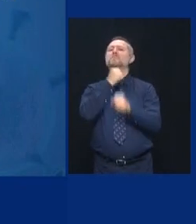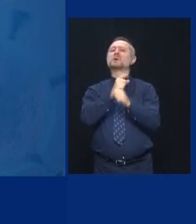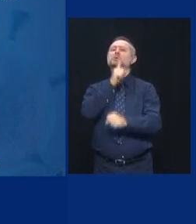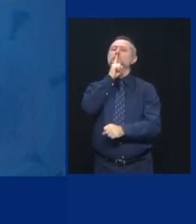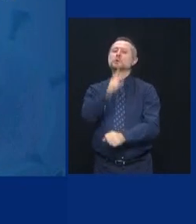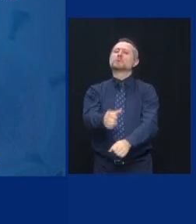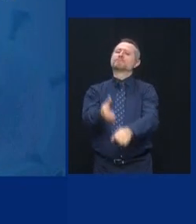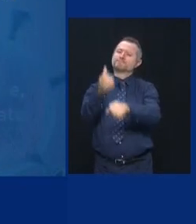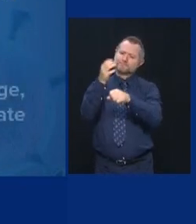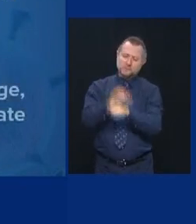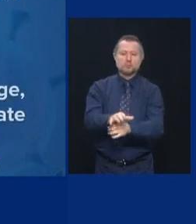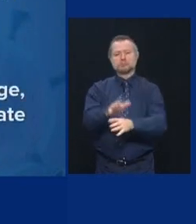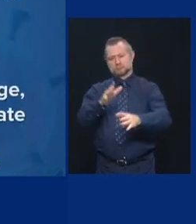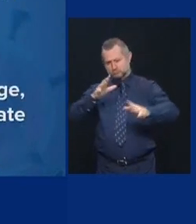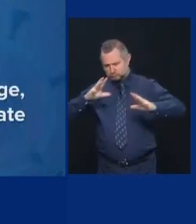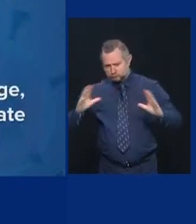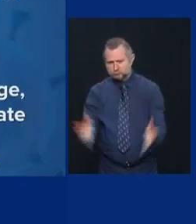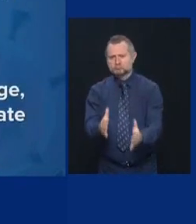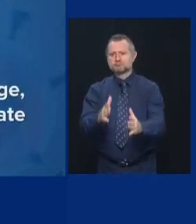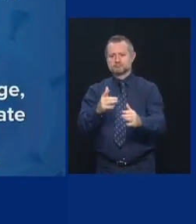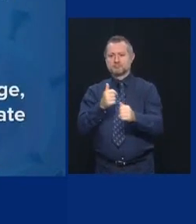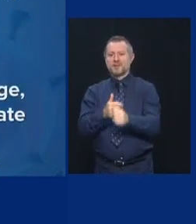We're not going to make the same mistake twice.